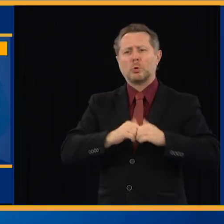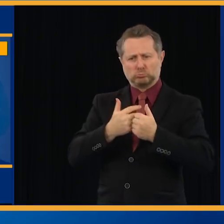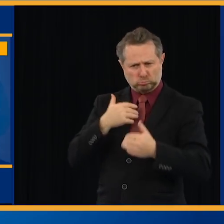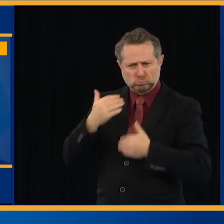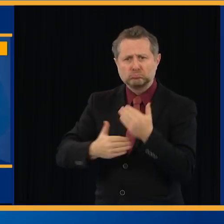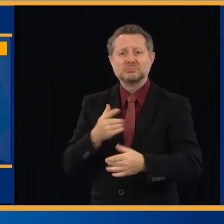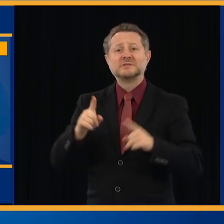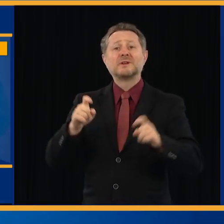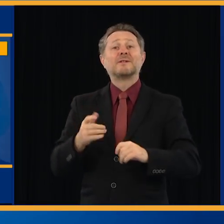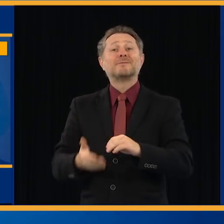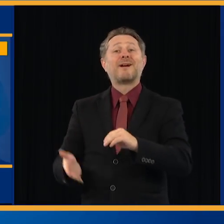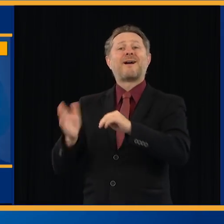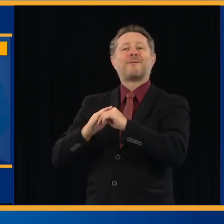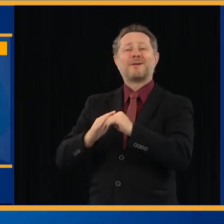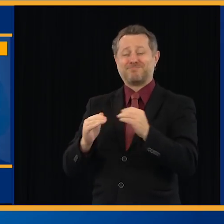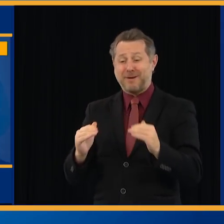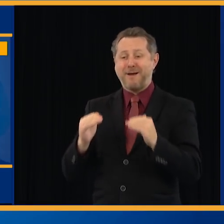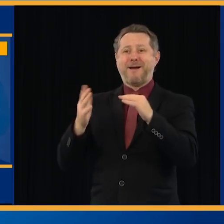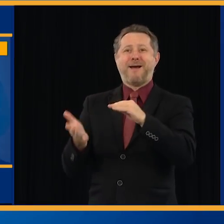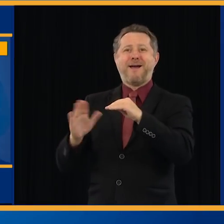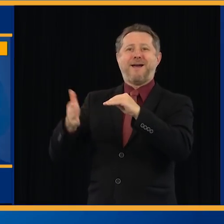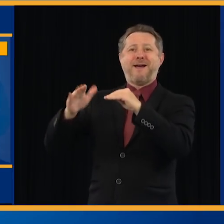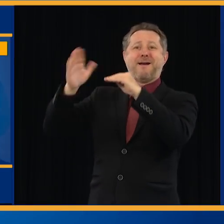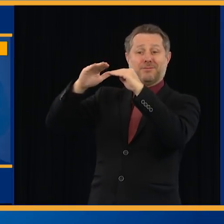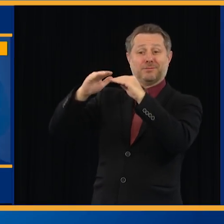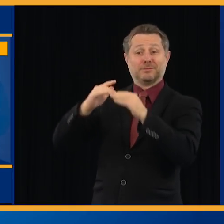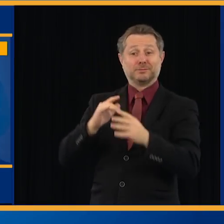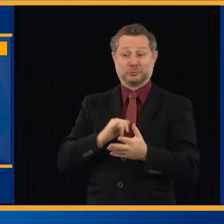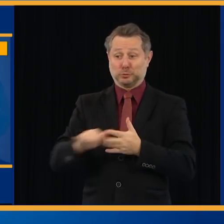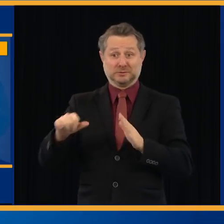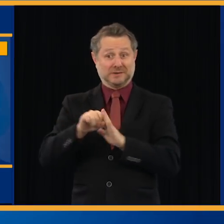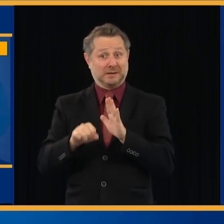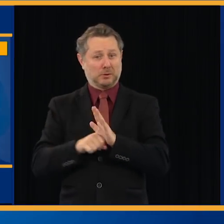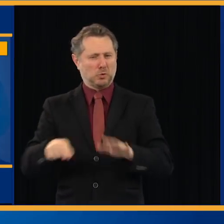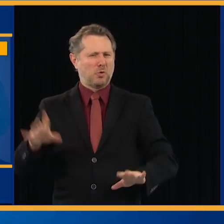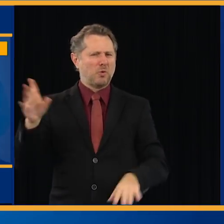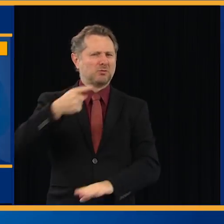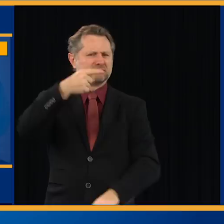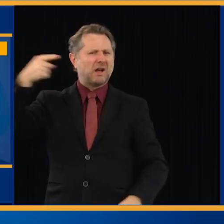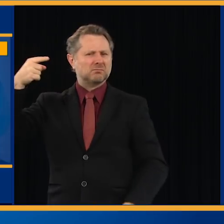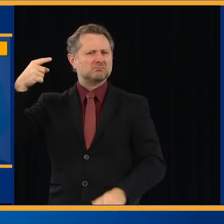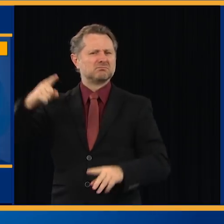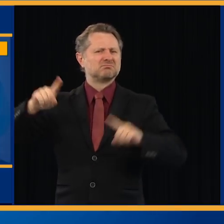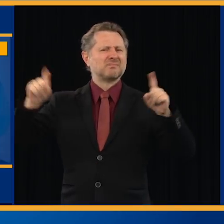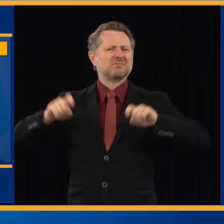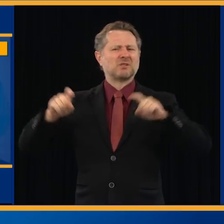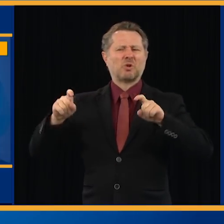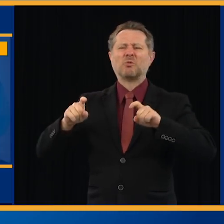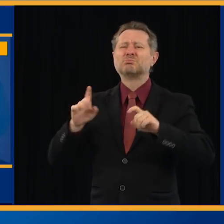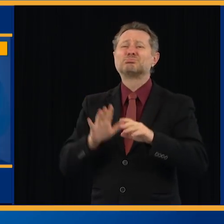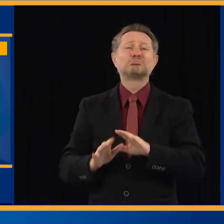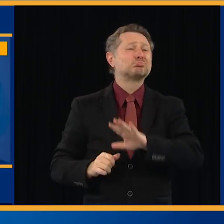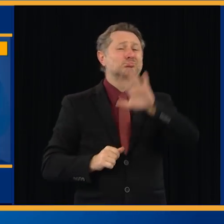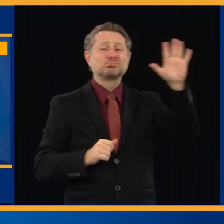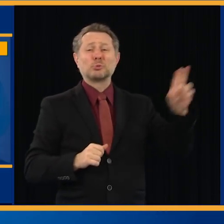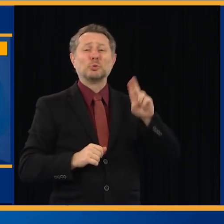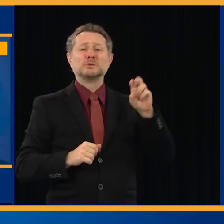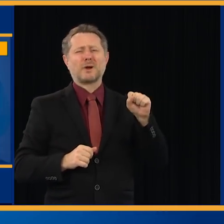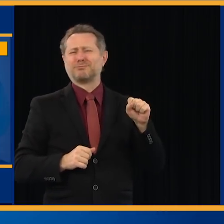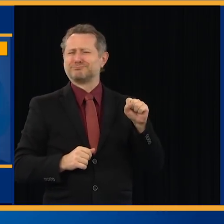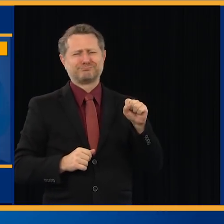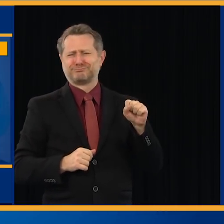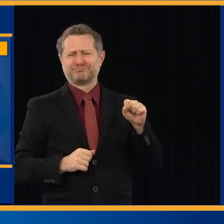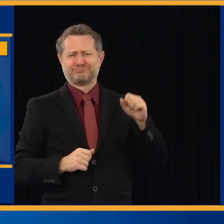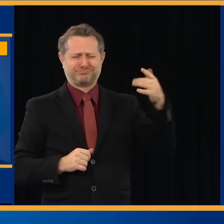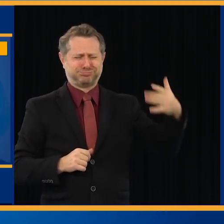moving very quickly in this state. We do more tests in this state than any other state in the United States. We do more testing in this state than